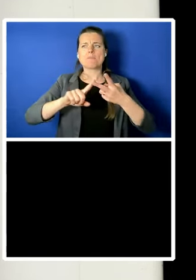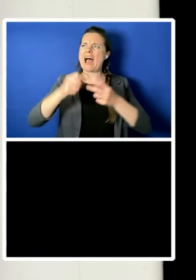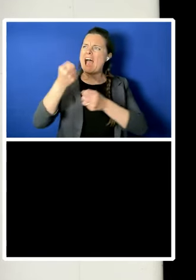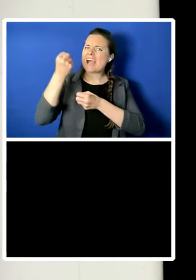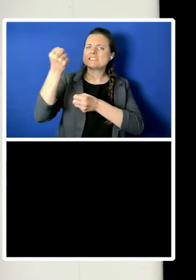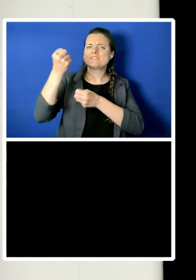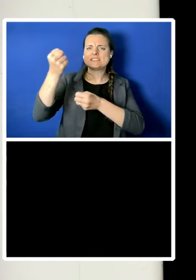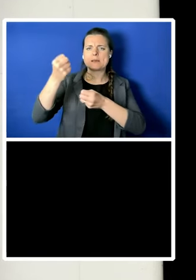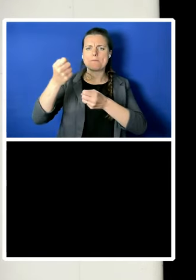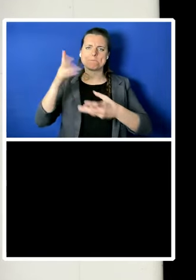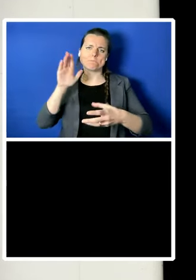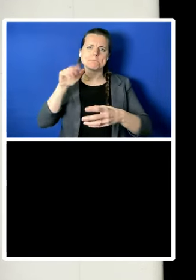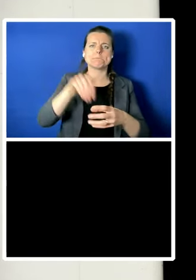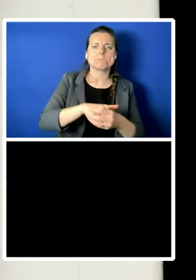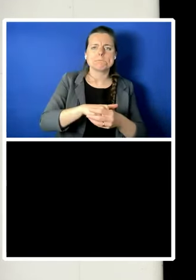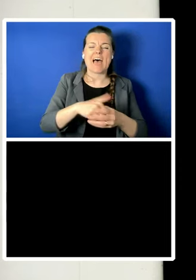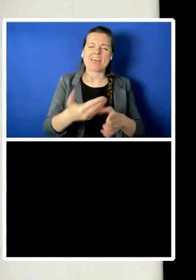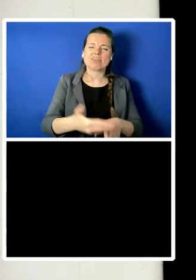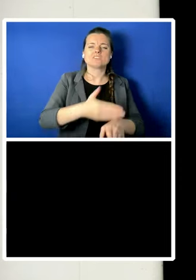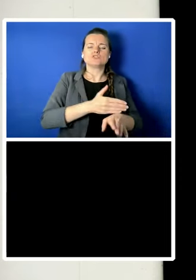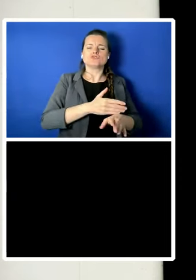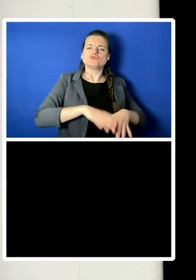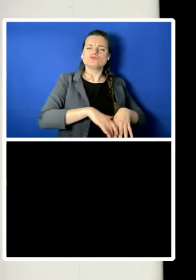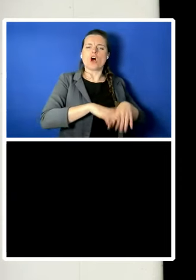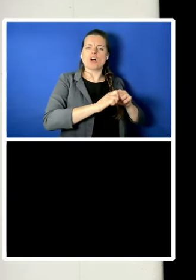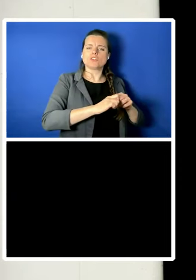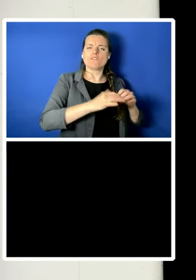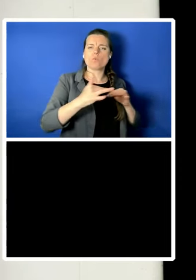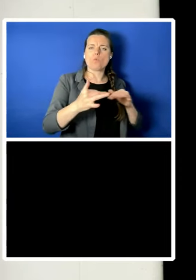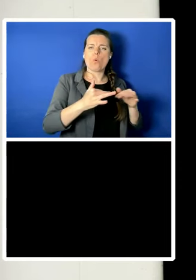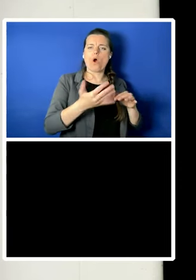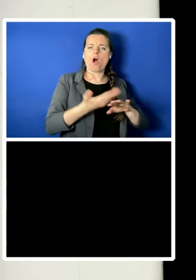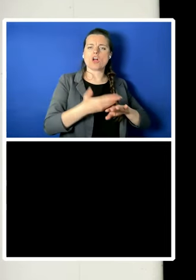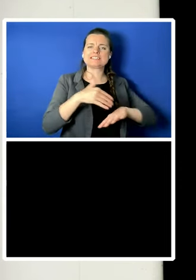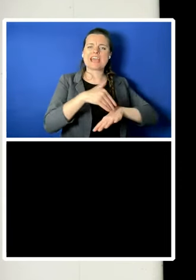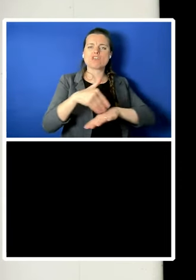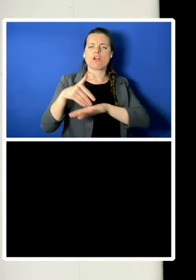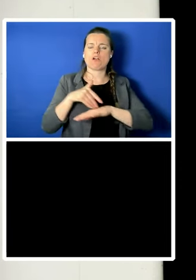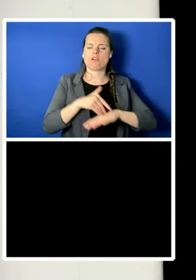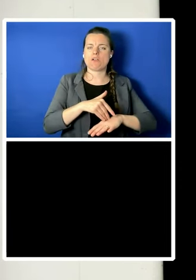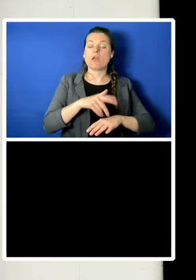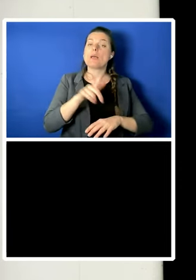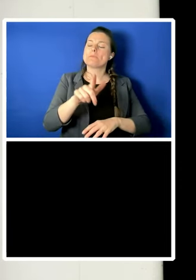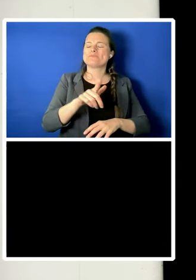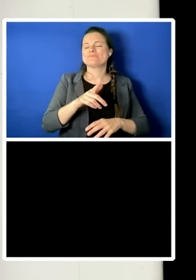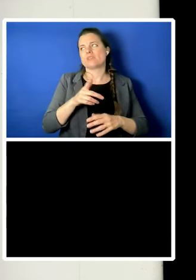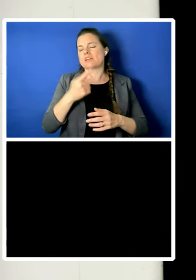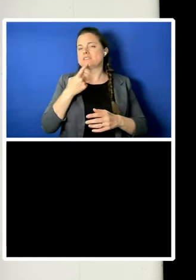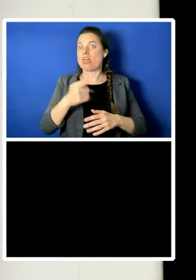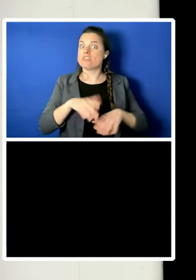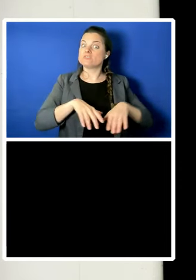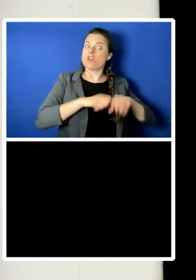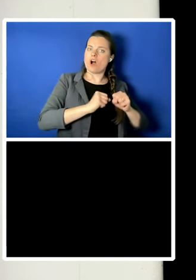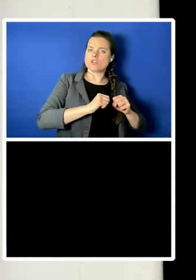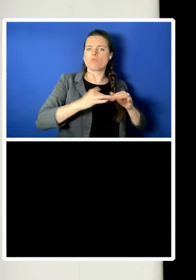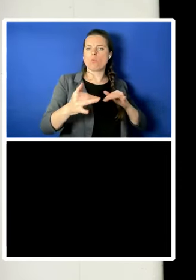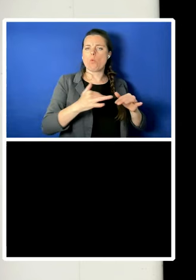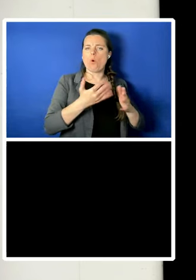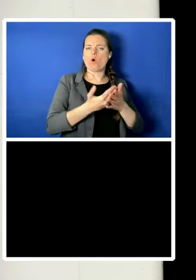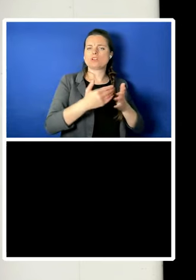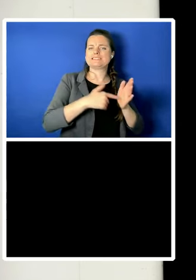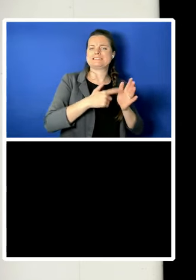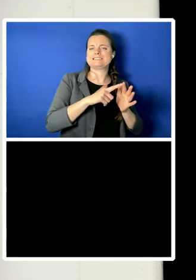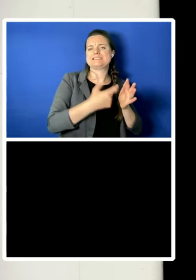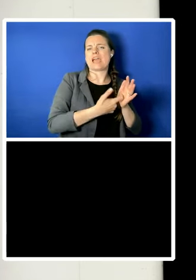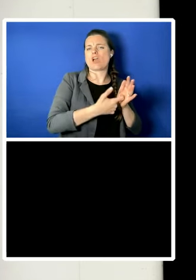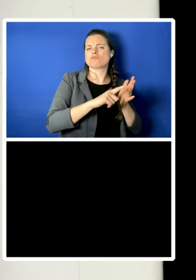I say at the beginning of the War on Terror because many a human rights activist would tell you that that war has yet to